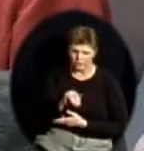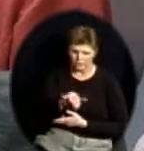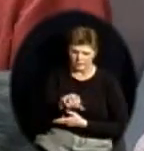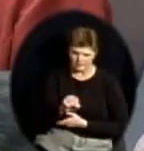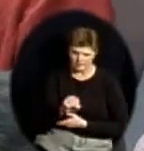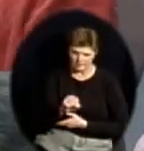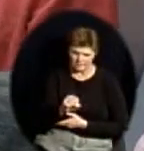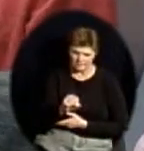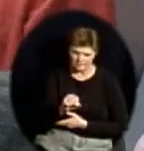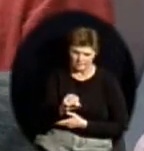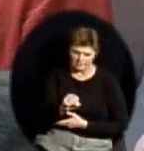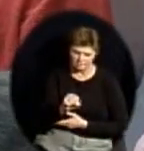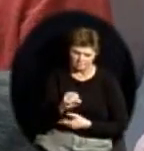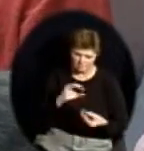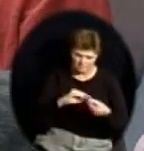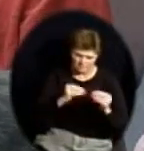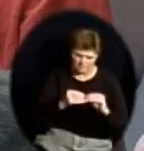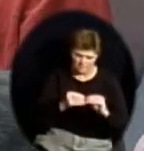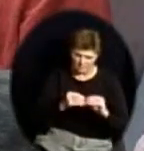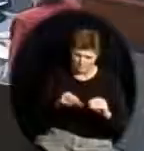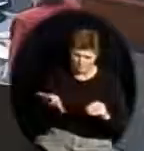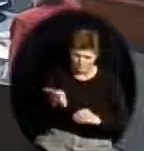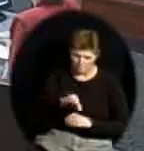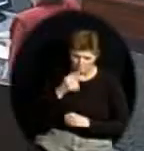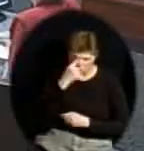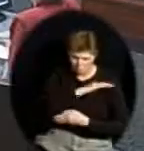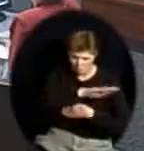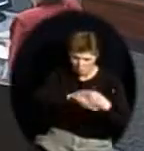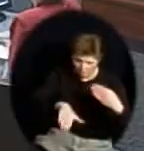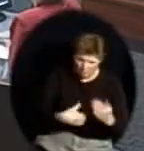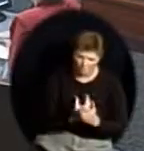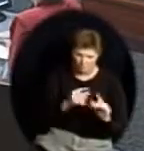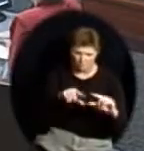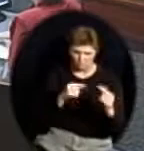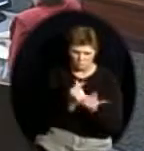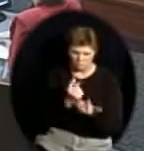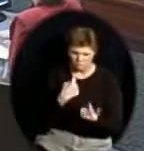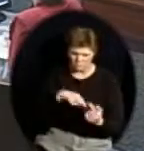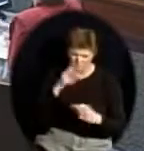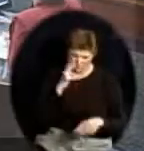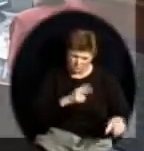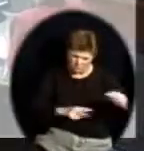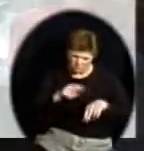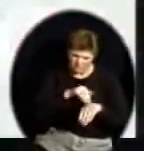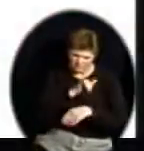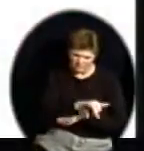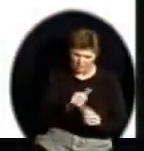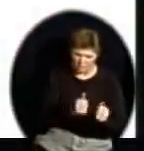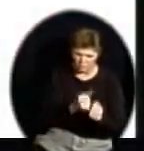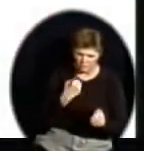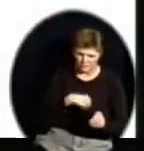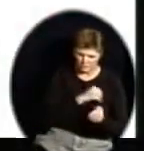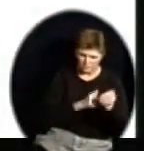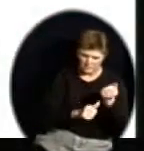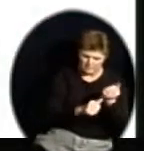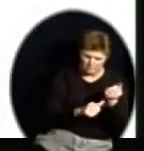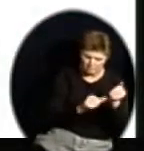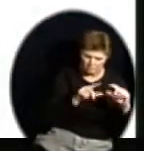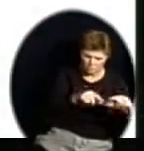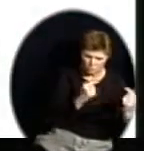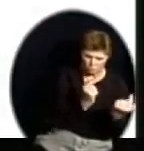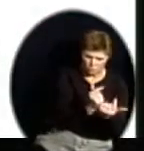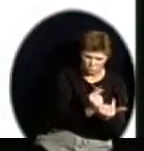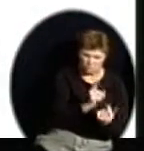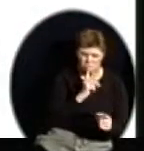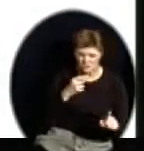all groups. When we look at the student group size and how that impacts us with AYP, it really does impact us in many